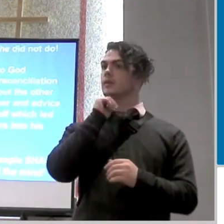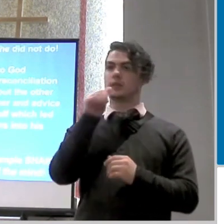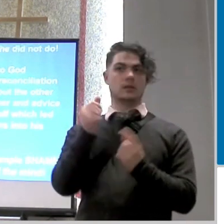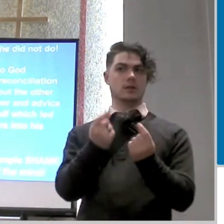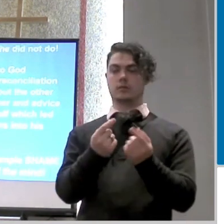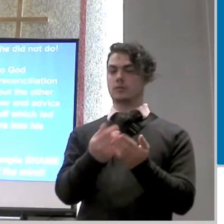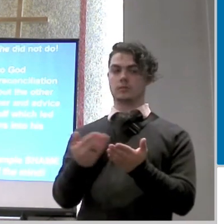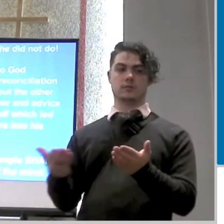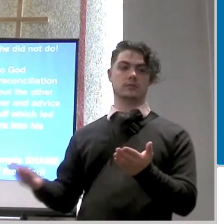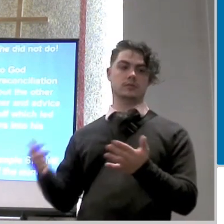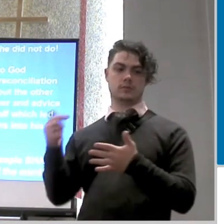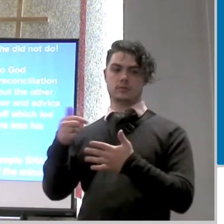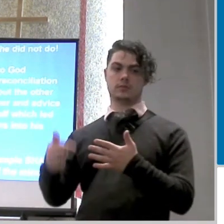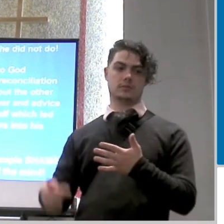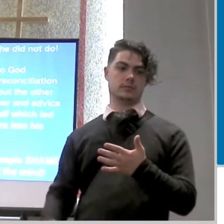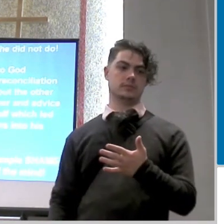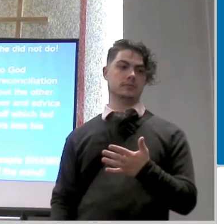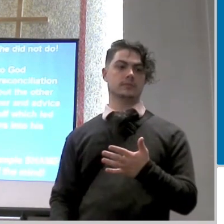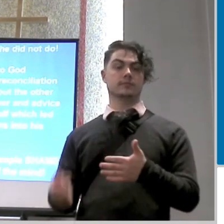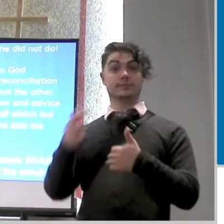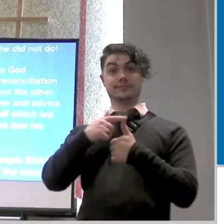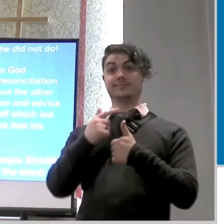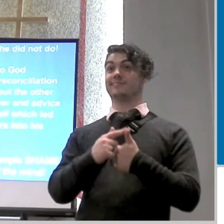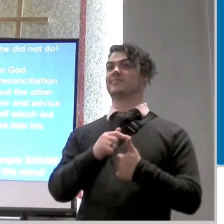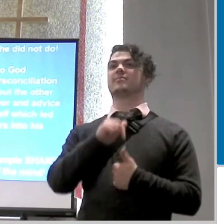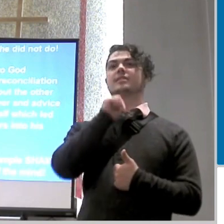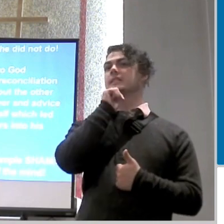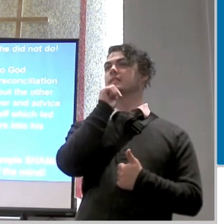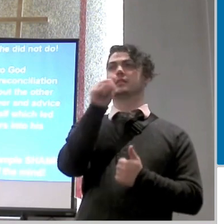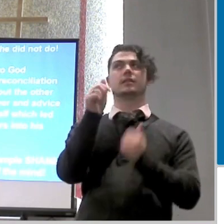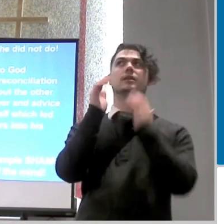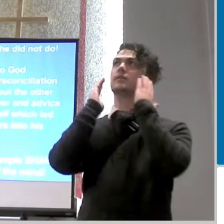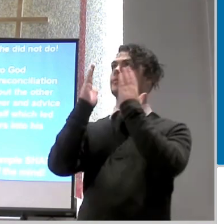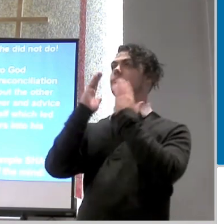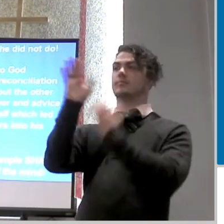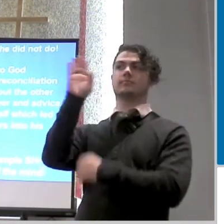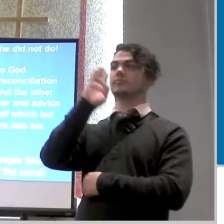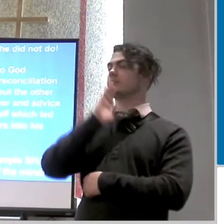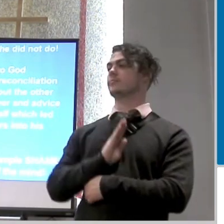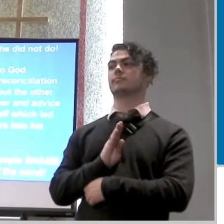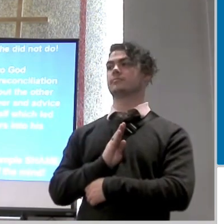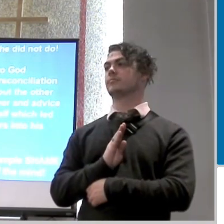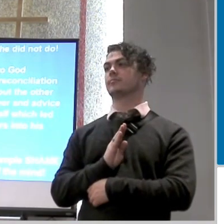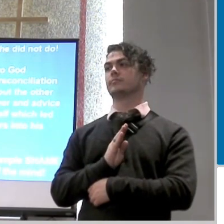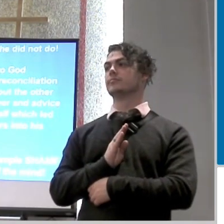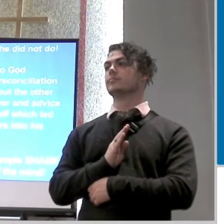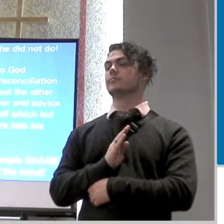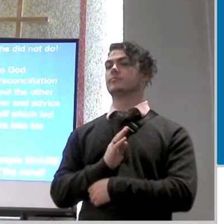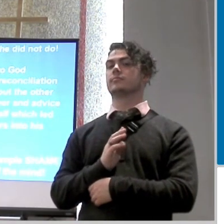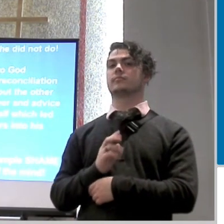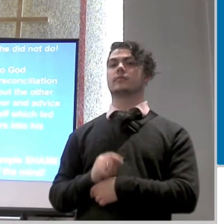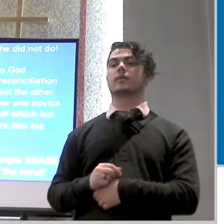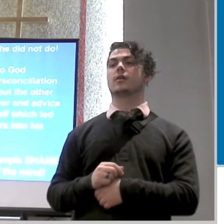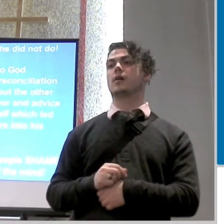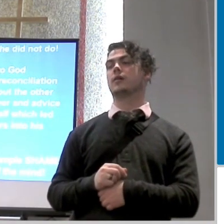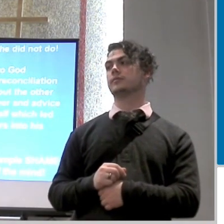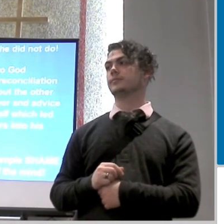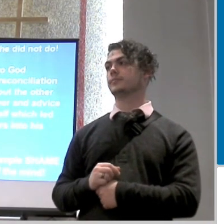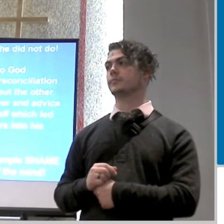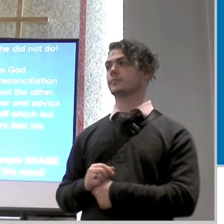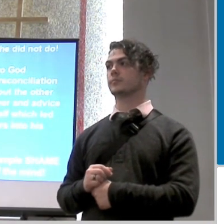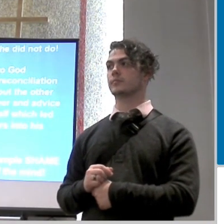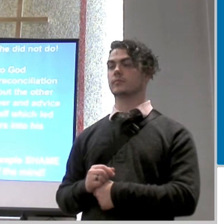first and foremost judas did not turn to god he did not go from the chief priest and say